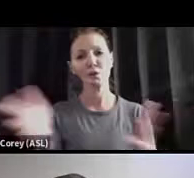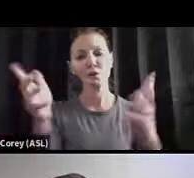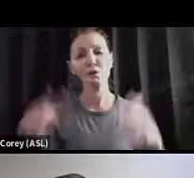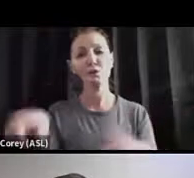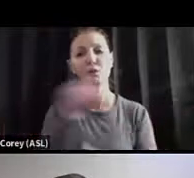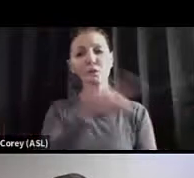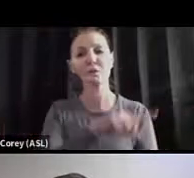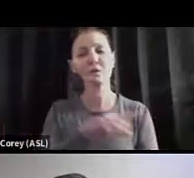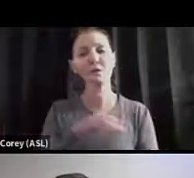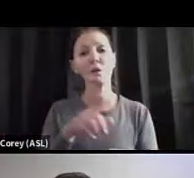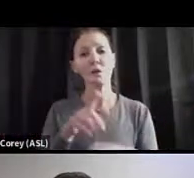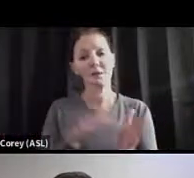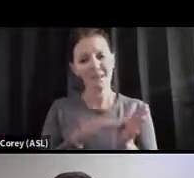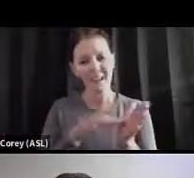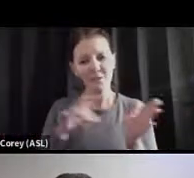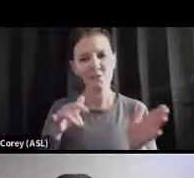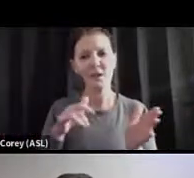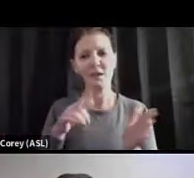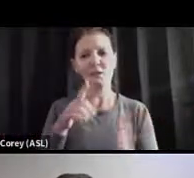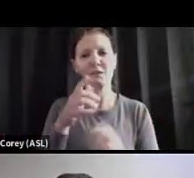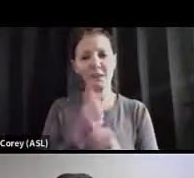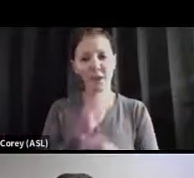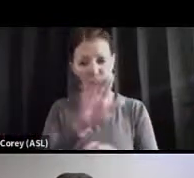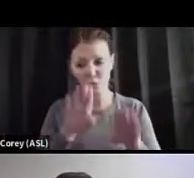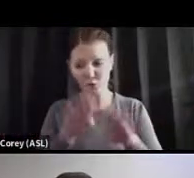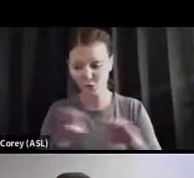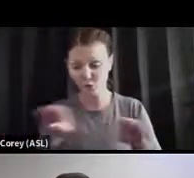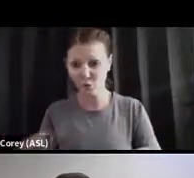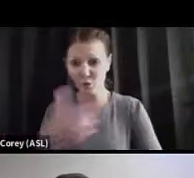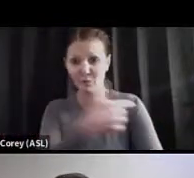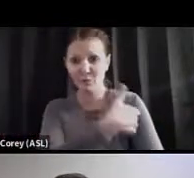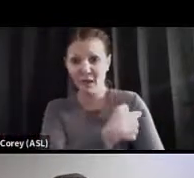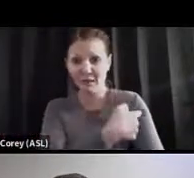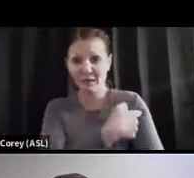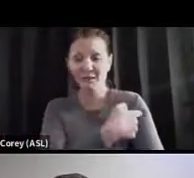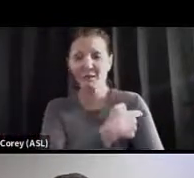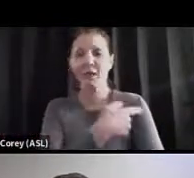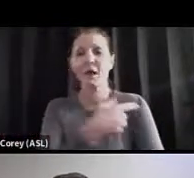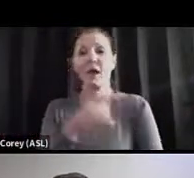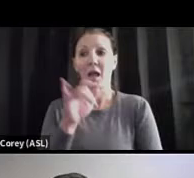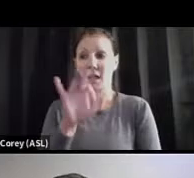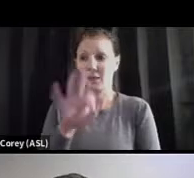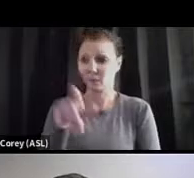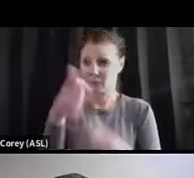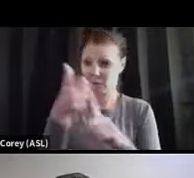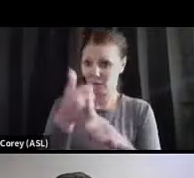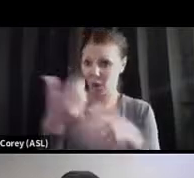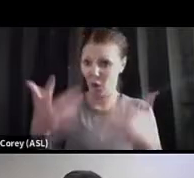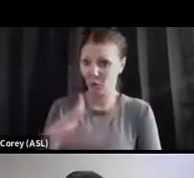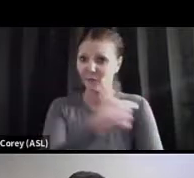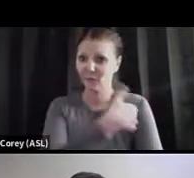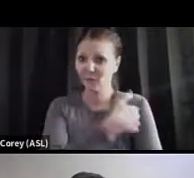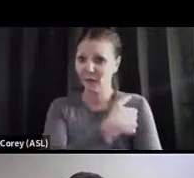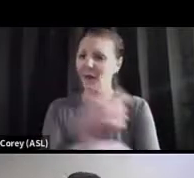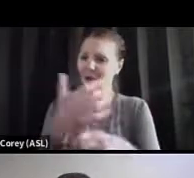advantage of the opportunities both to get your children vaccinated, and if you've had the vaccine, to get boosted.